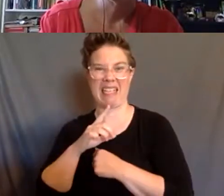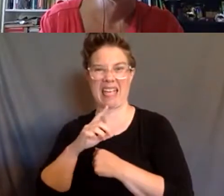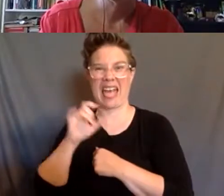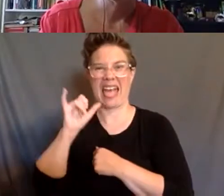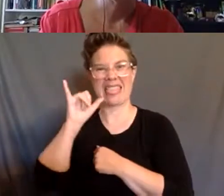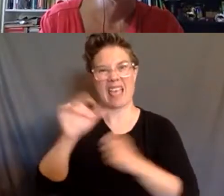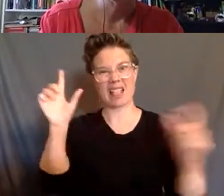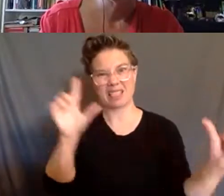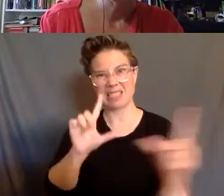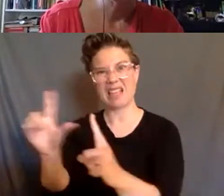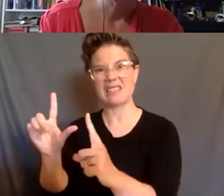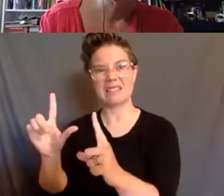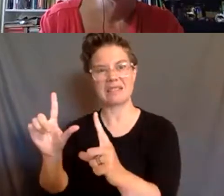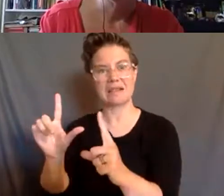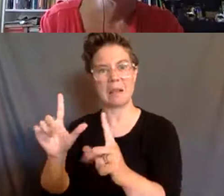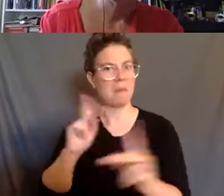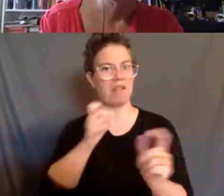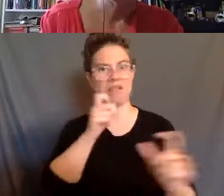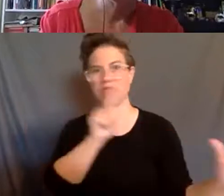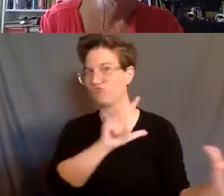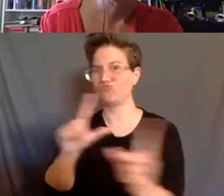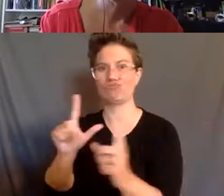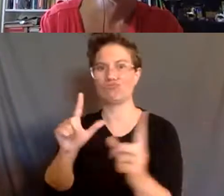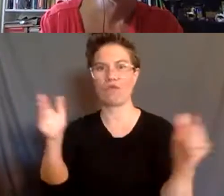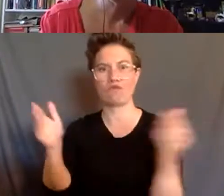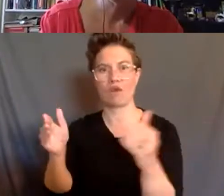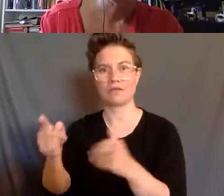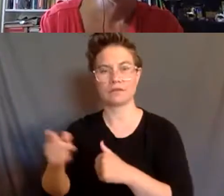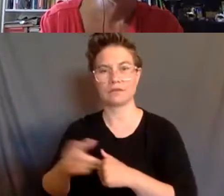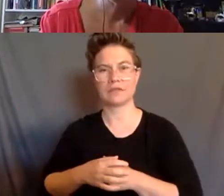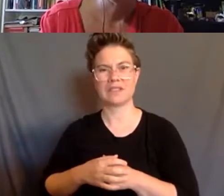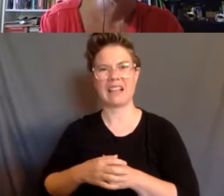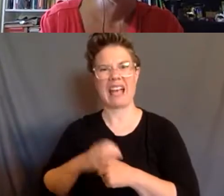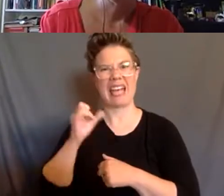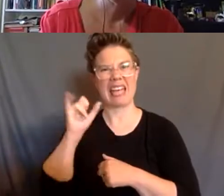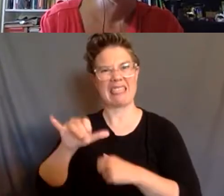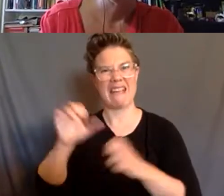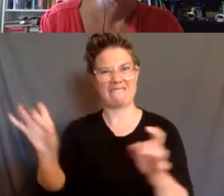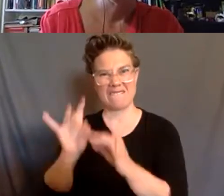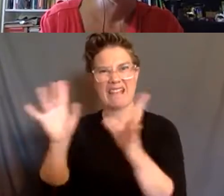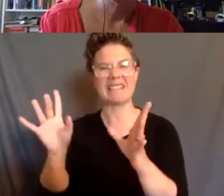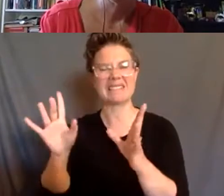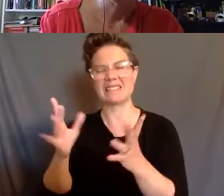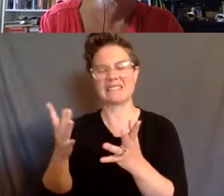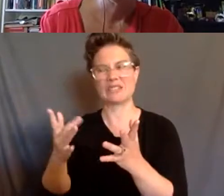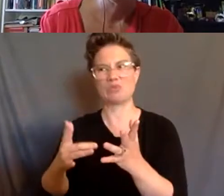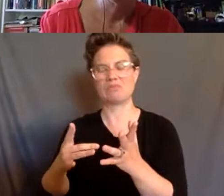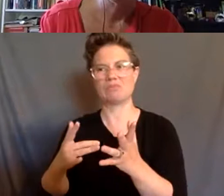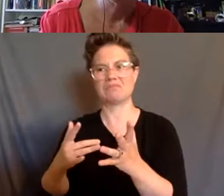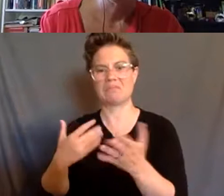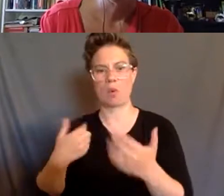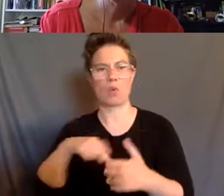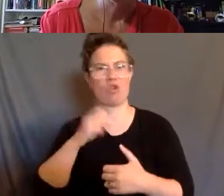in terms of the way we talk about that violence and it may make us misunderstand both